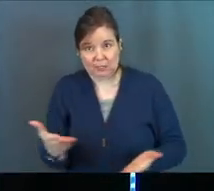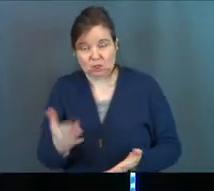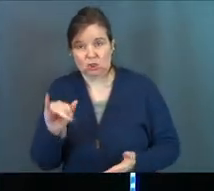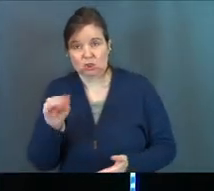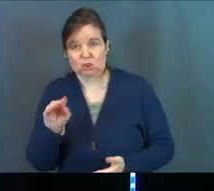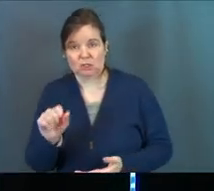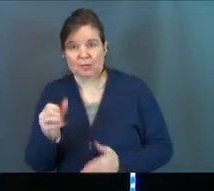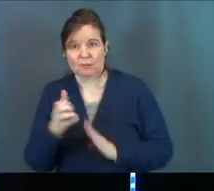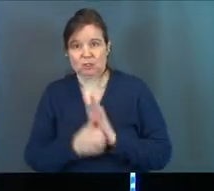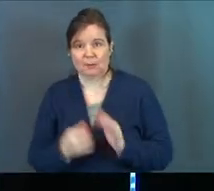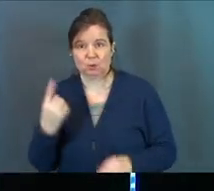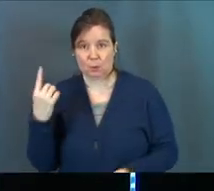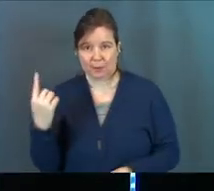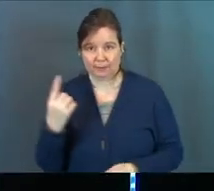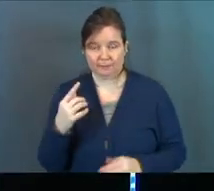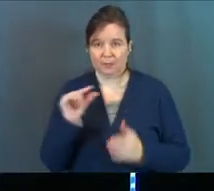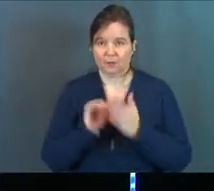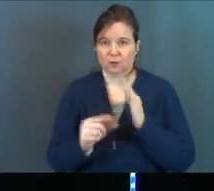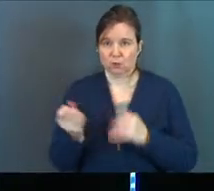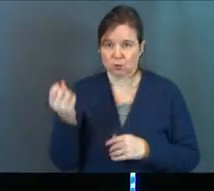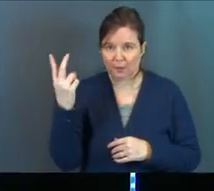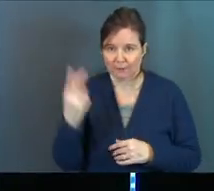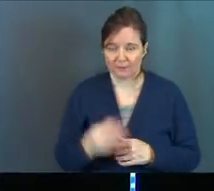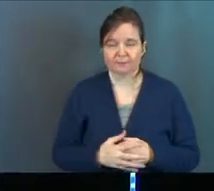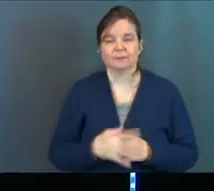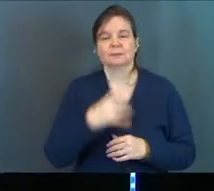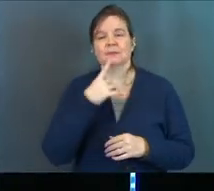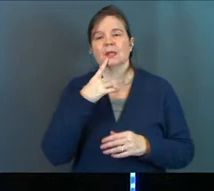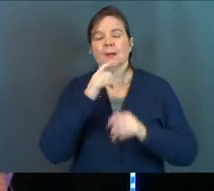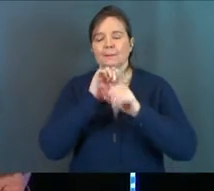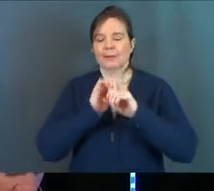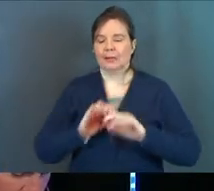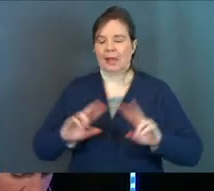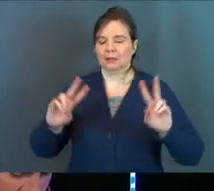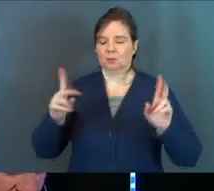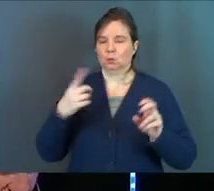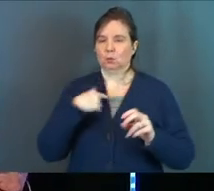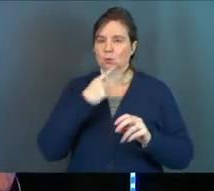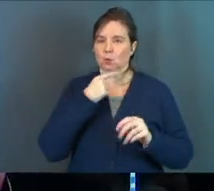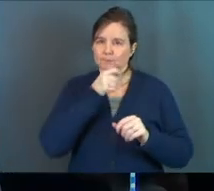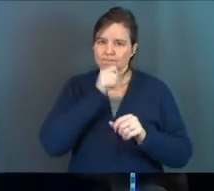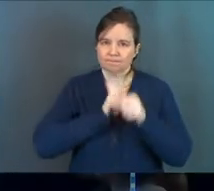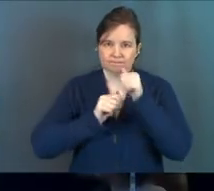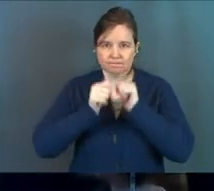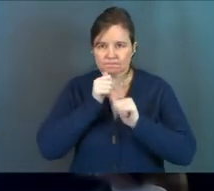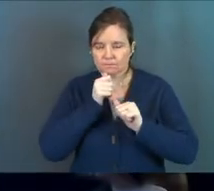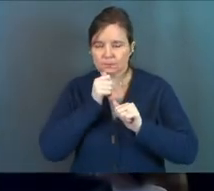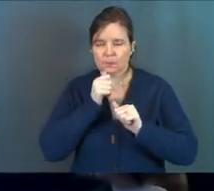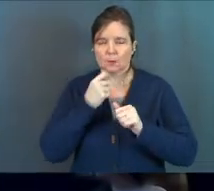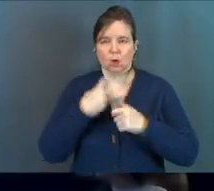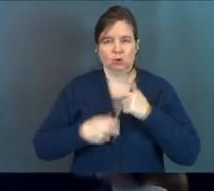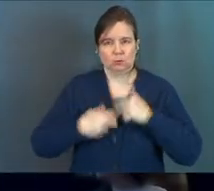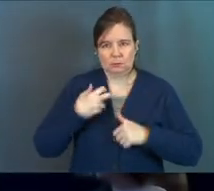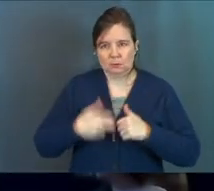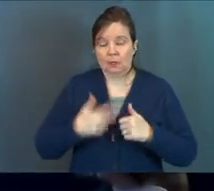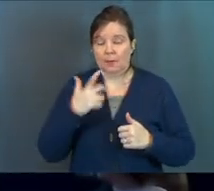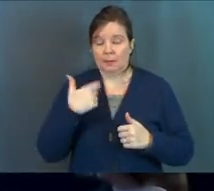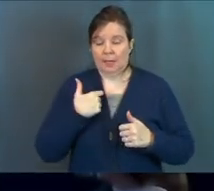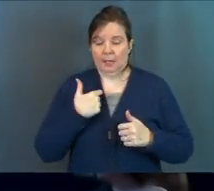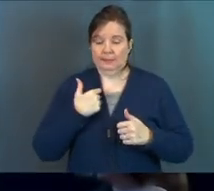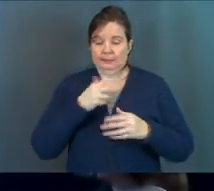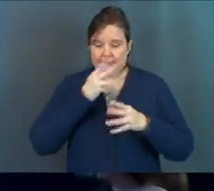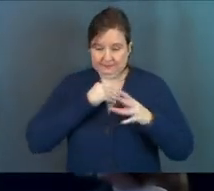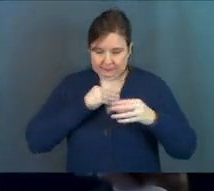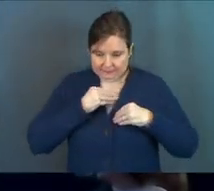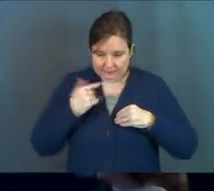Here's James chapter 1, verse 12. It says, blessed is the one who perseveres under trial because having stood